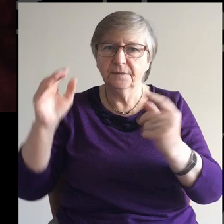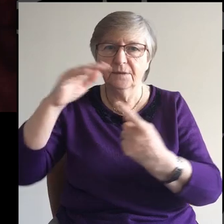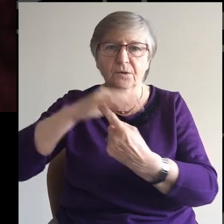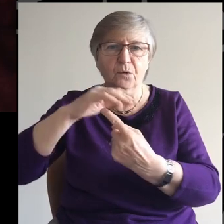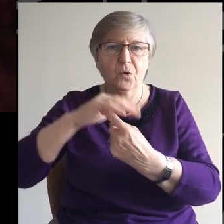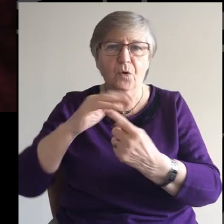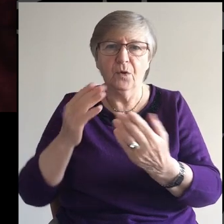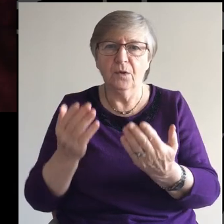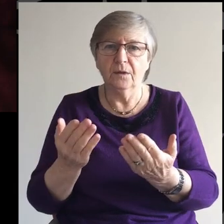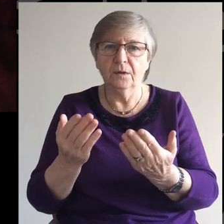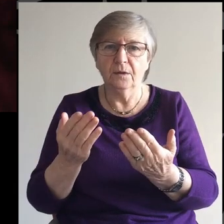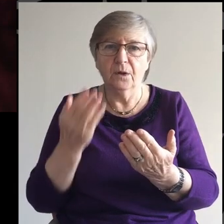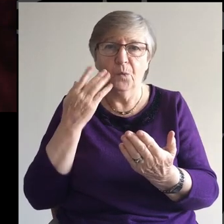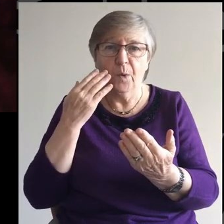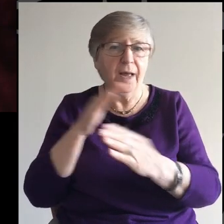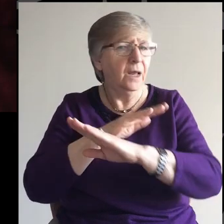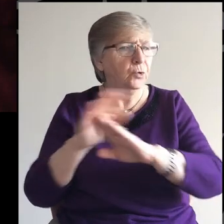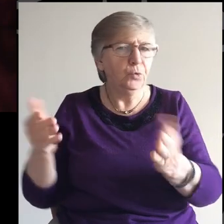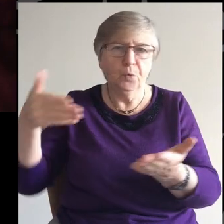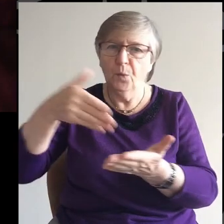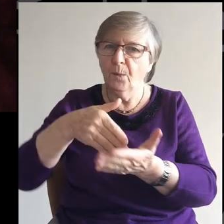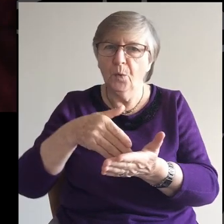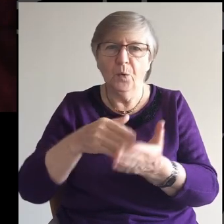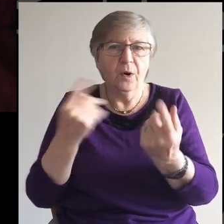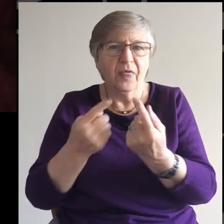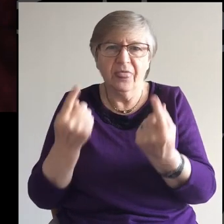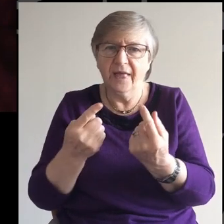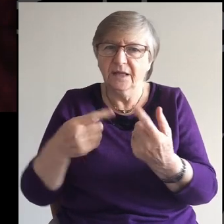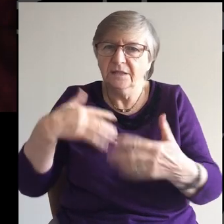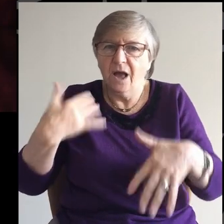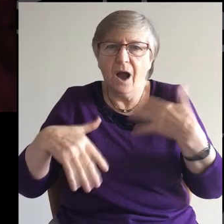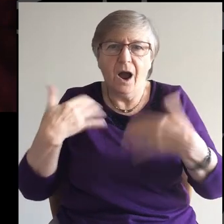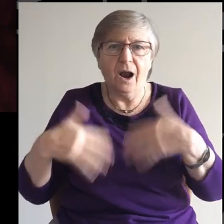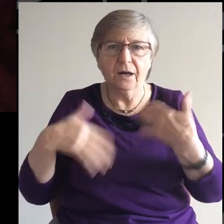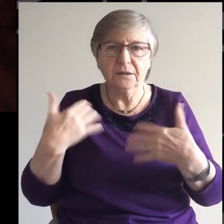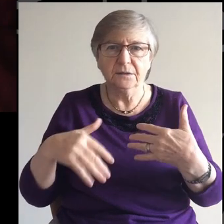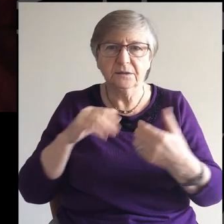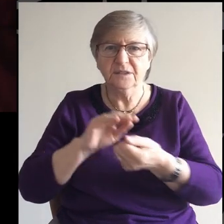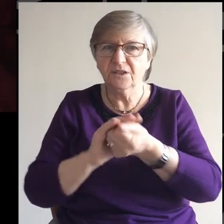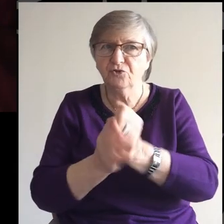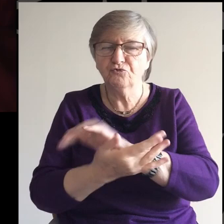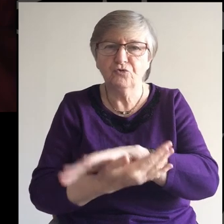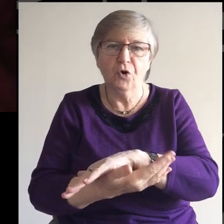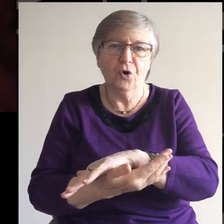and when there is no more the things that hurt and destroy.